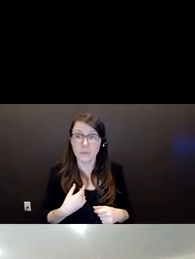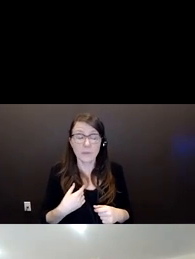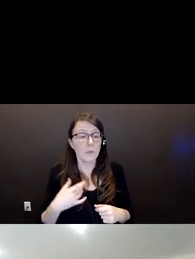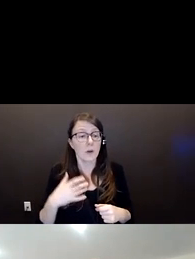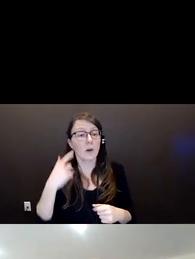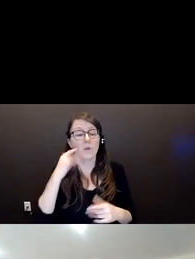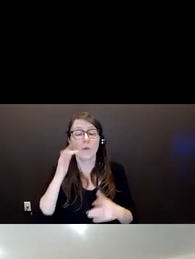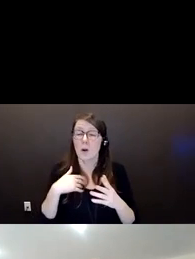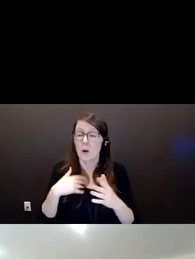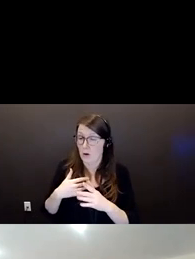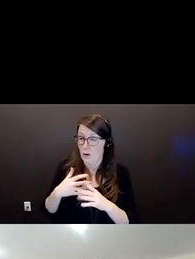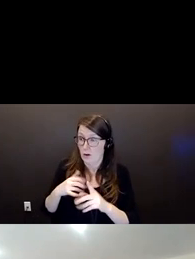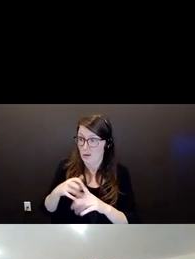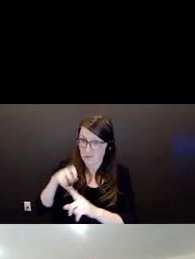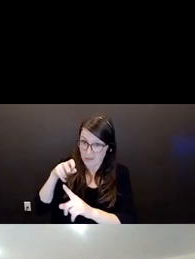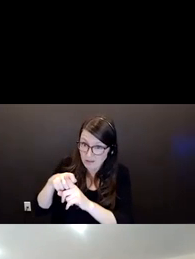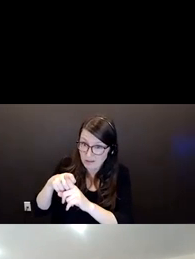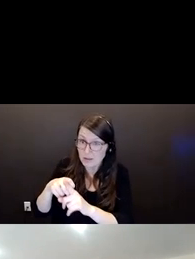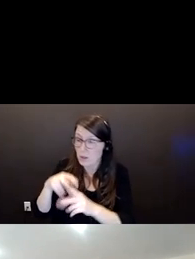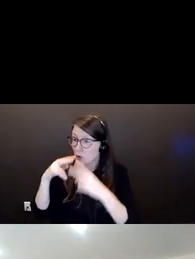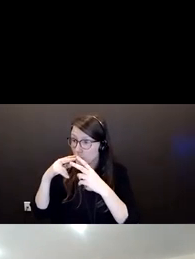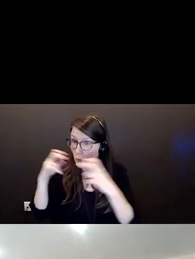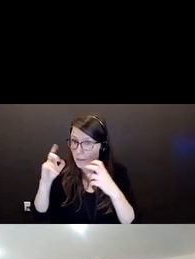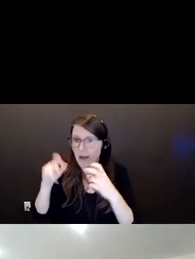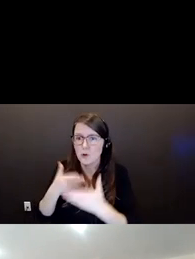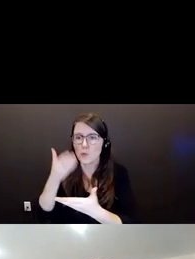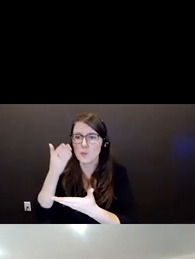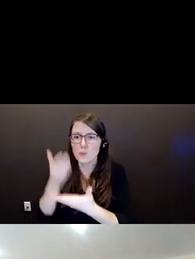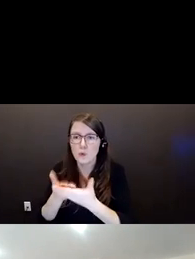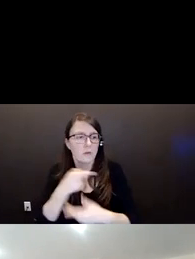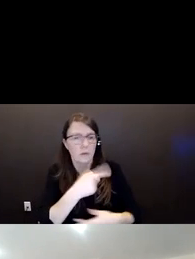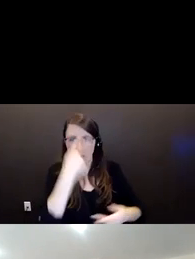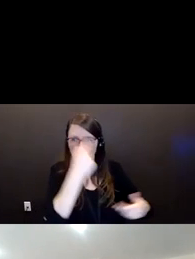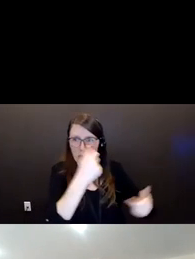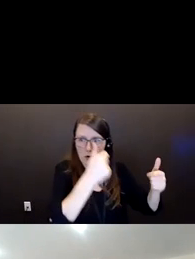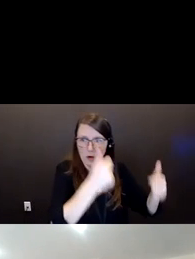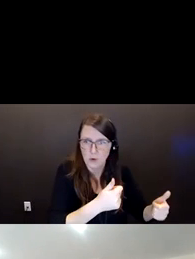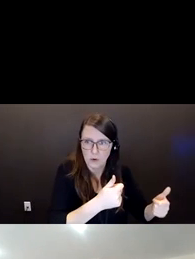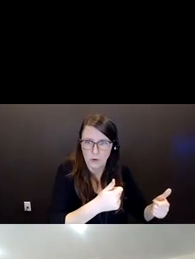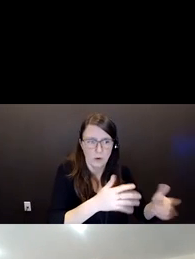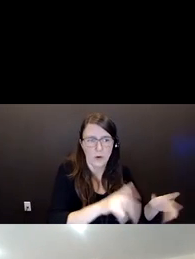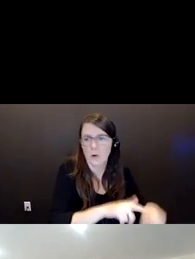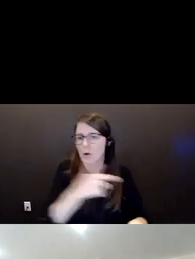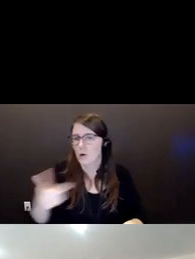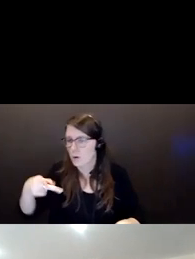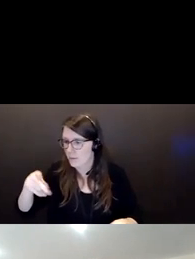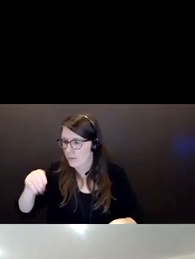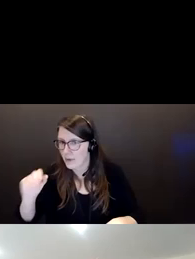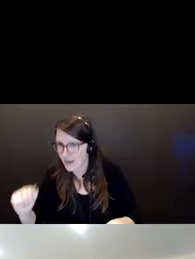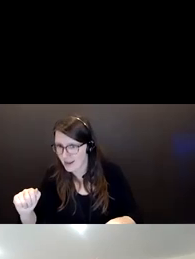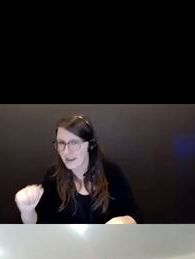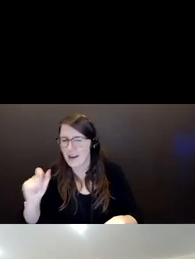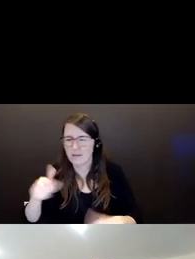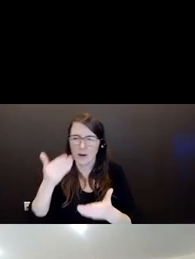code. So it's extremely challenging. And as police, if we don't follow certain steps and go through the